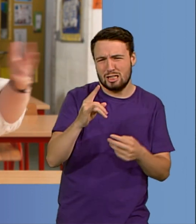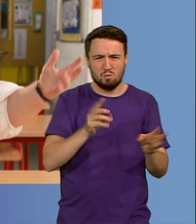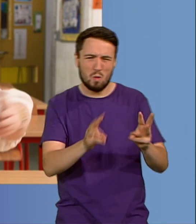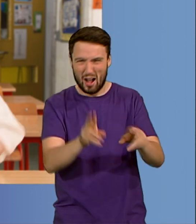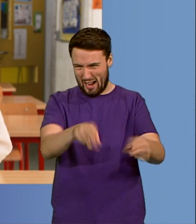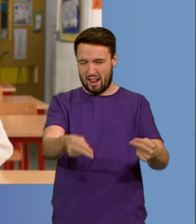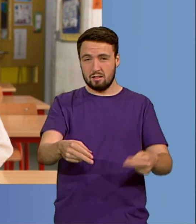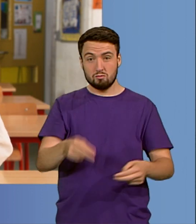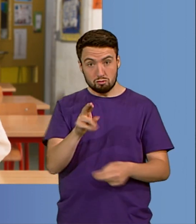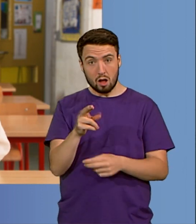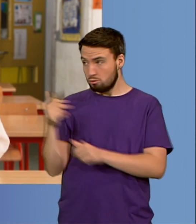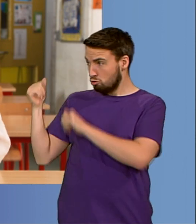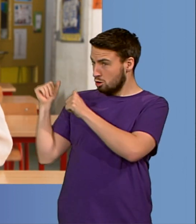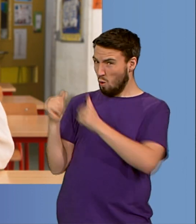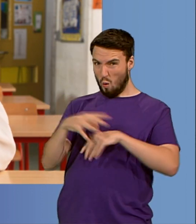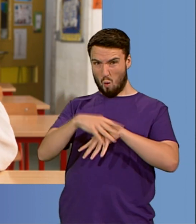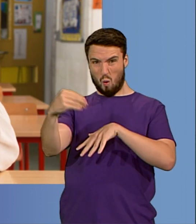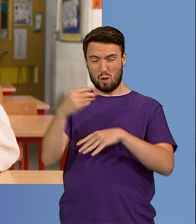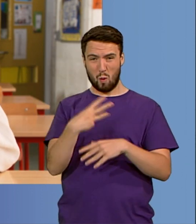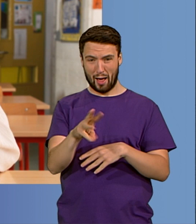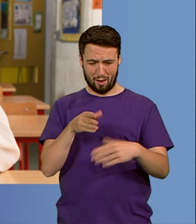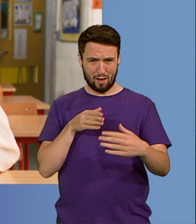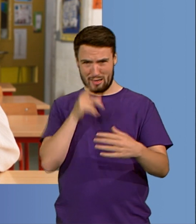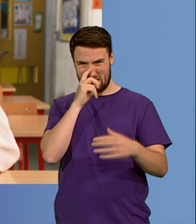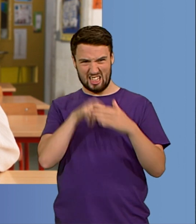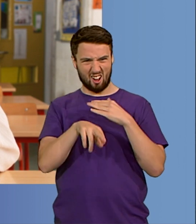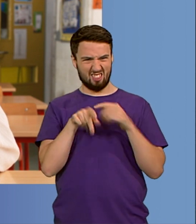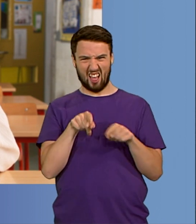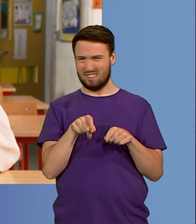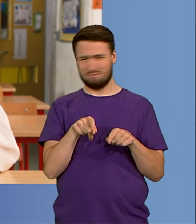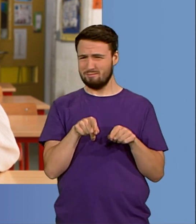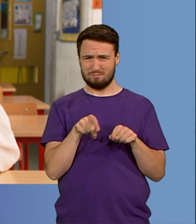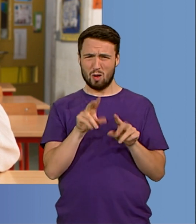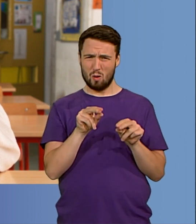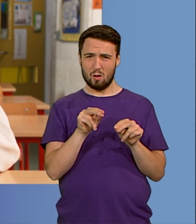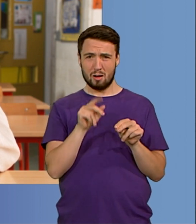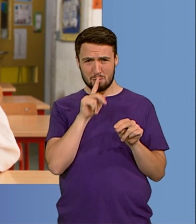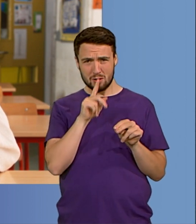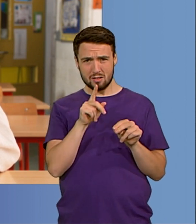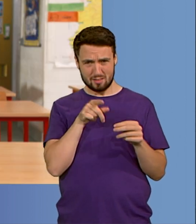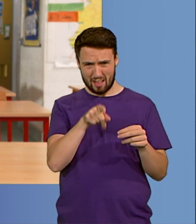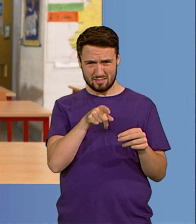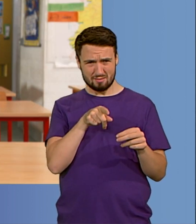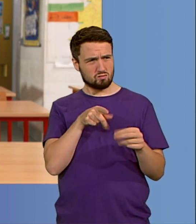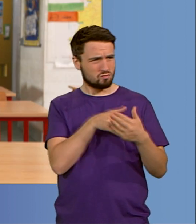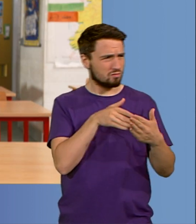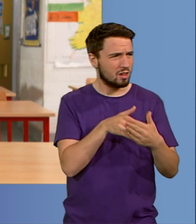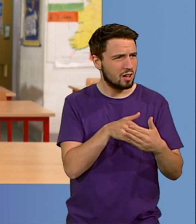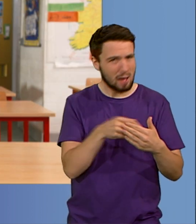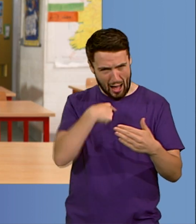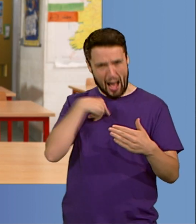of being a teacher, of working in fashion. But I could find my way how to do it. Just